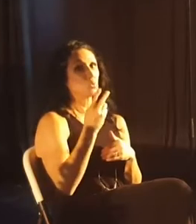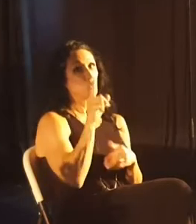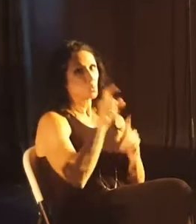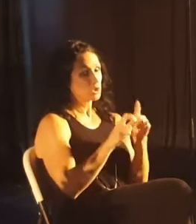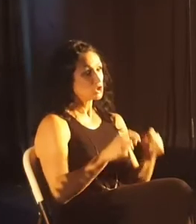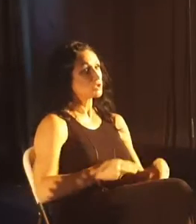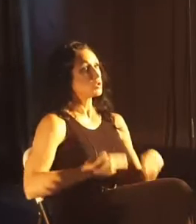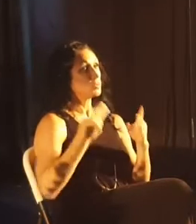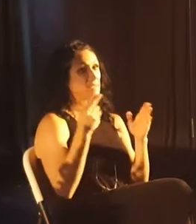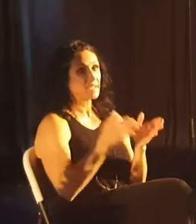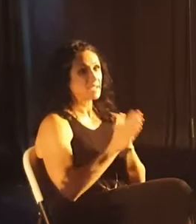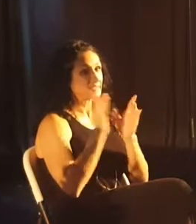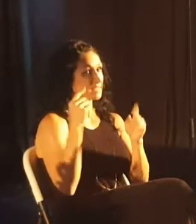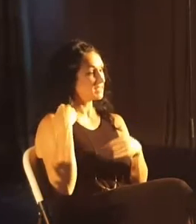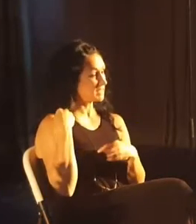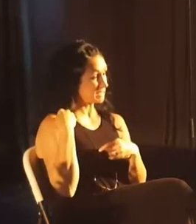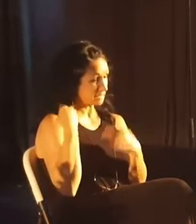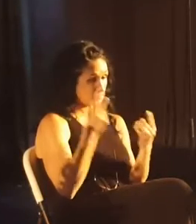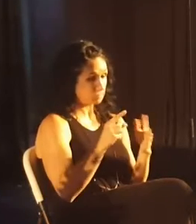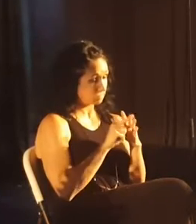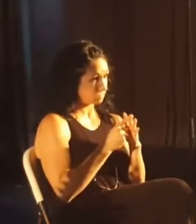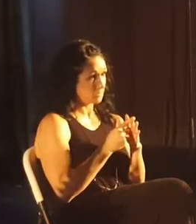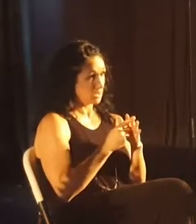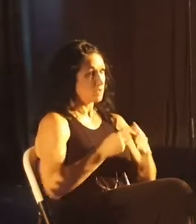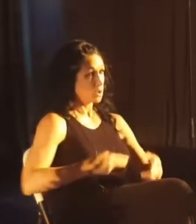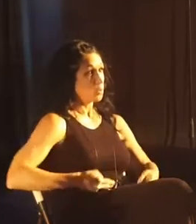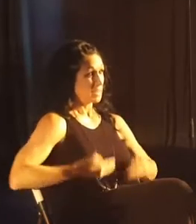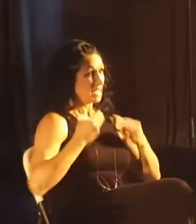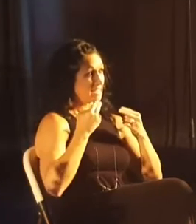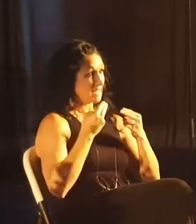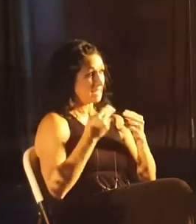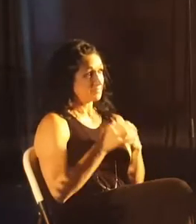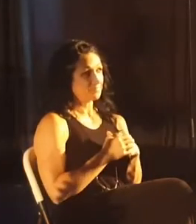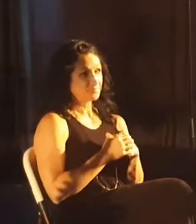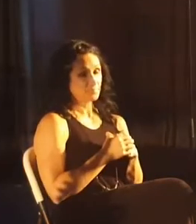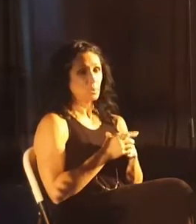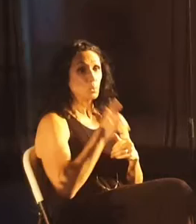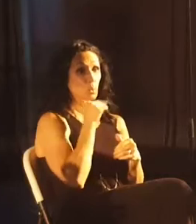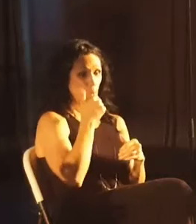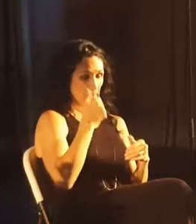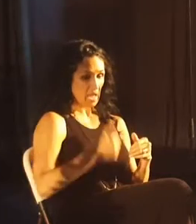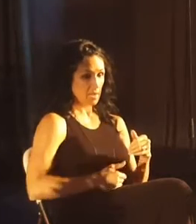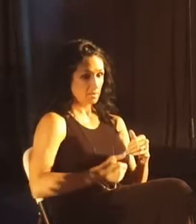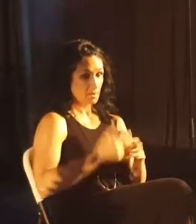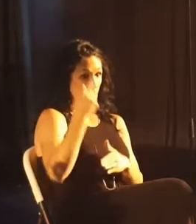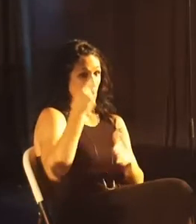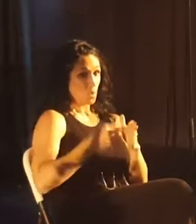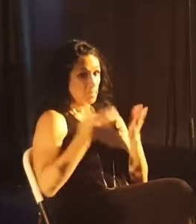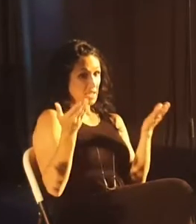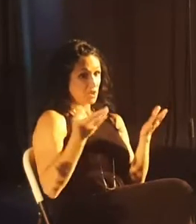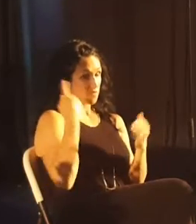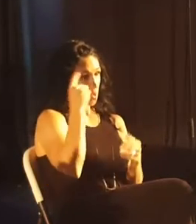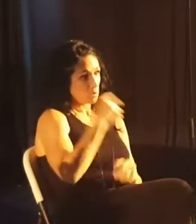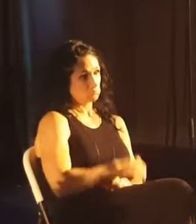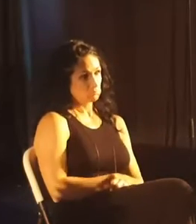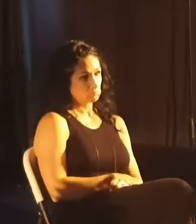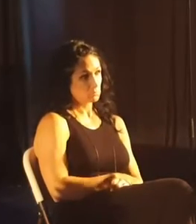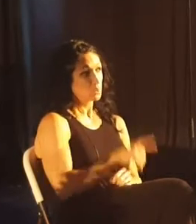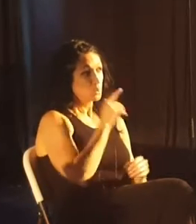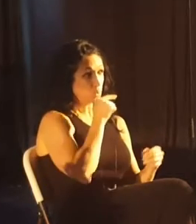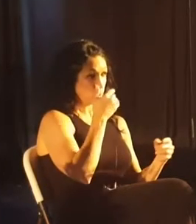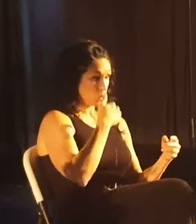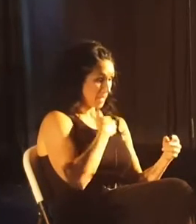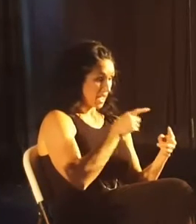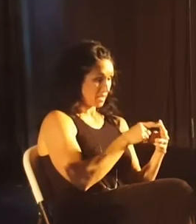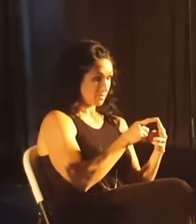been asking since the beginning of humanity. Who am I? What am I? here for? Who